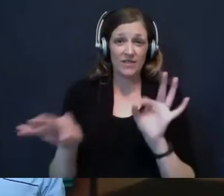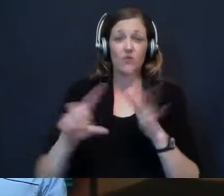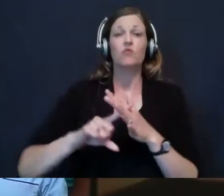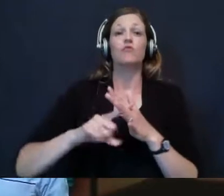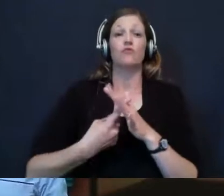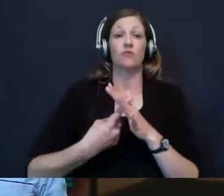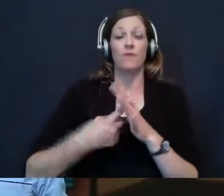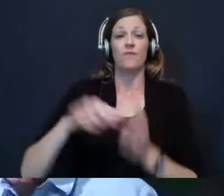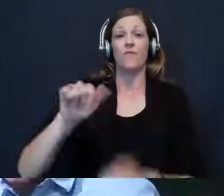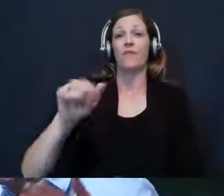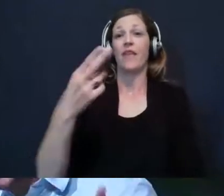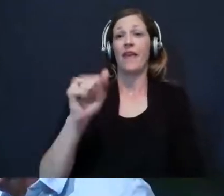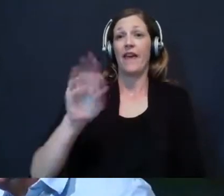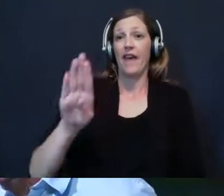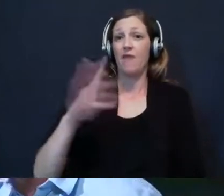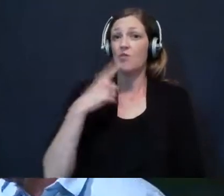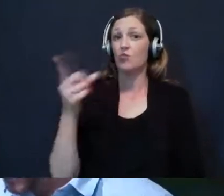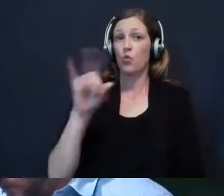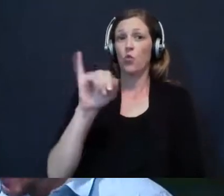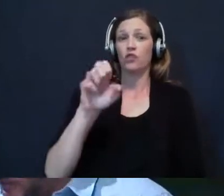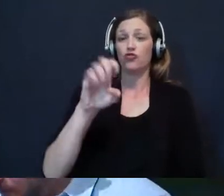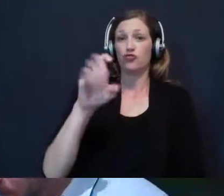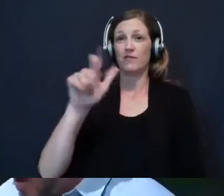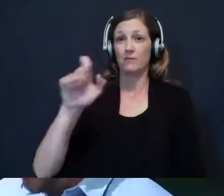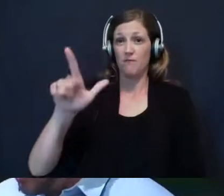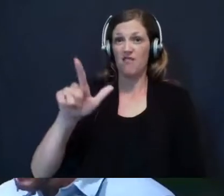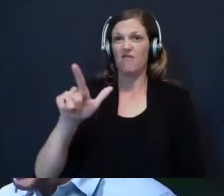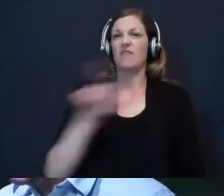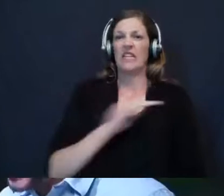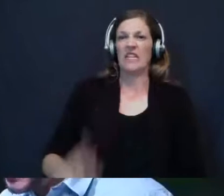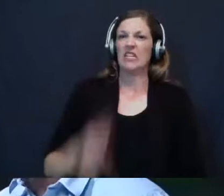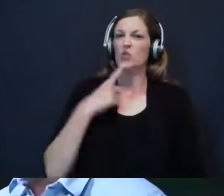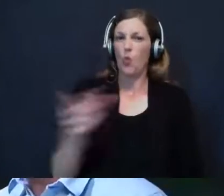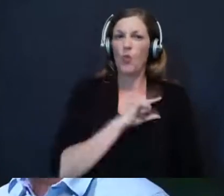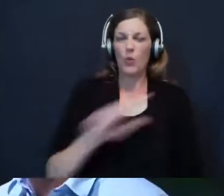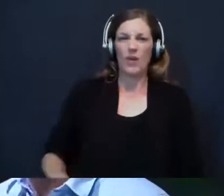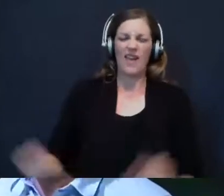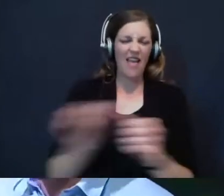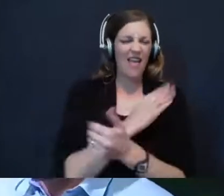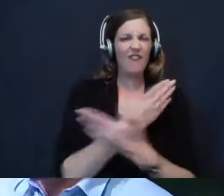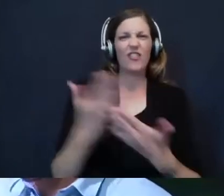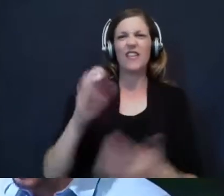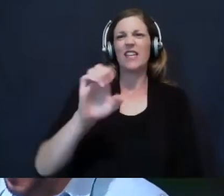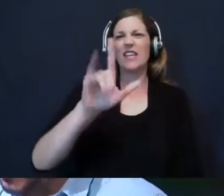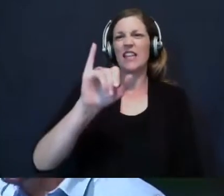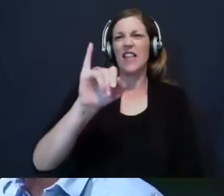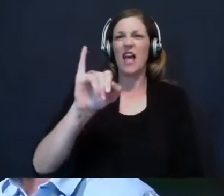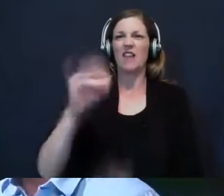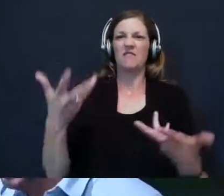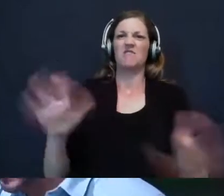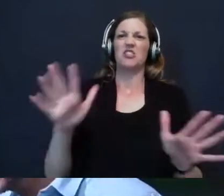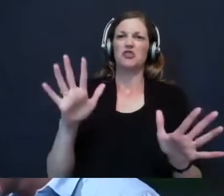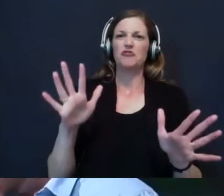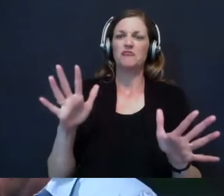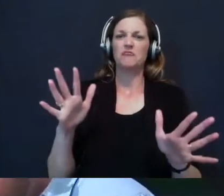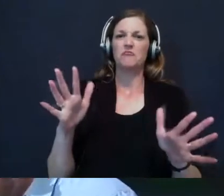Ahab told Jezebel, this is the king of Israel, told the queen of Israel, all that Elijah had done. Elijah is the prophet who's